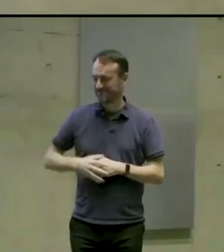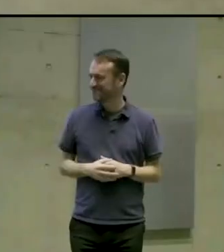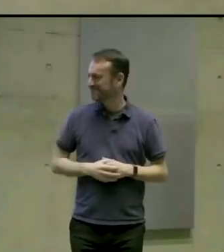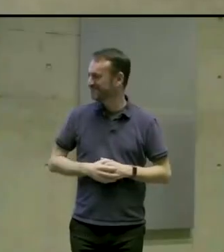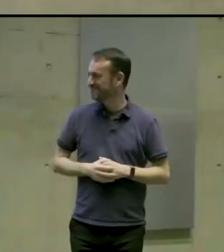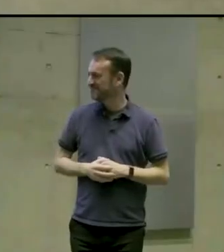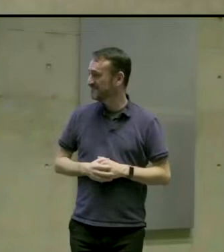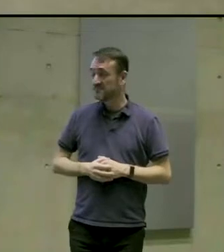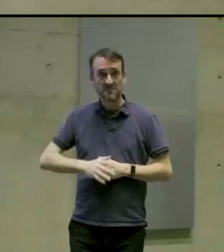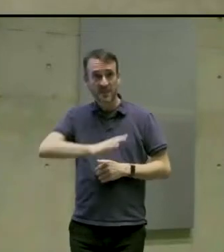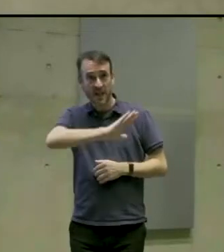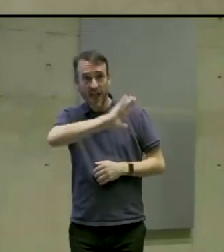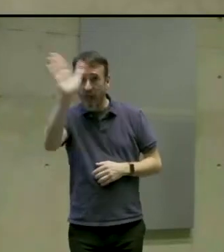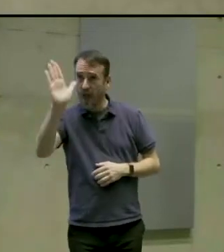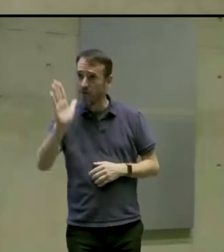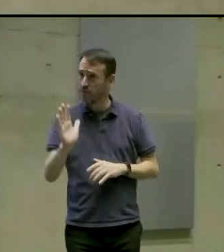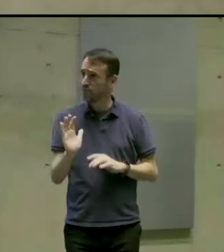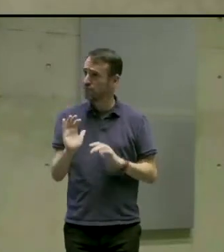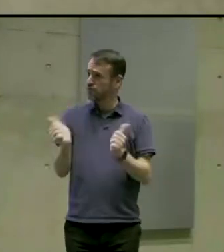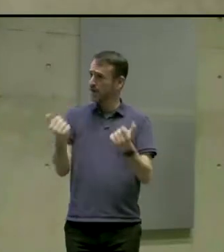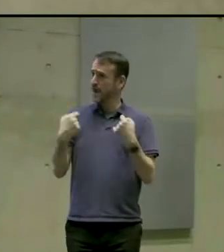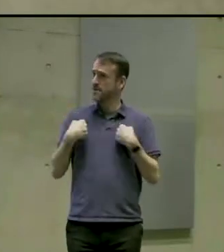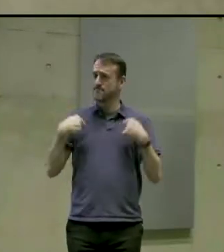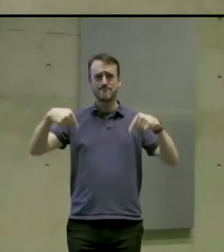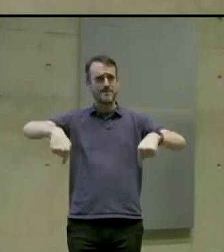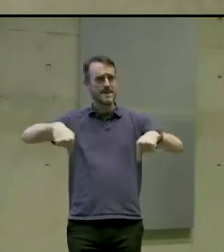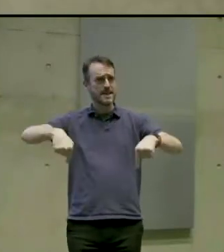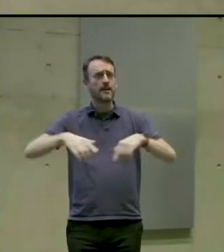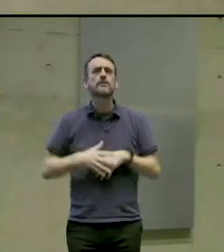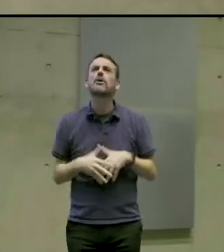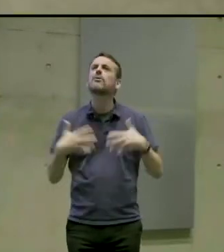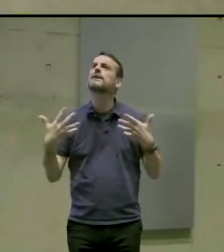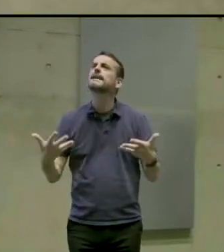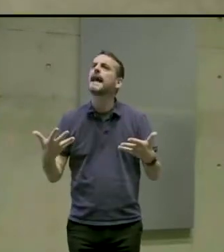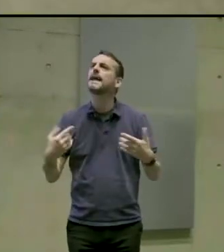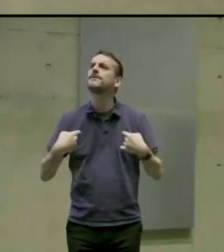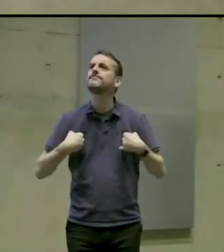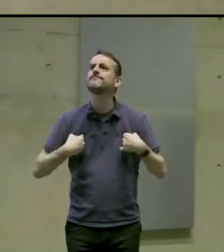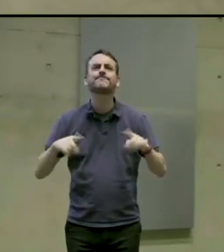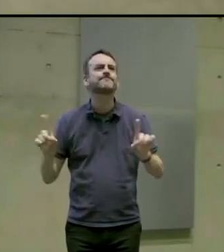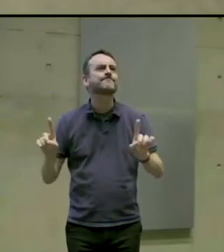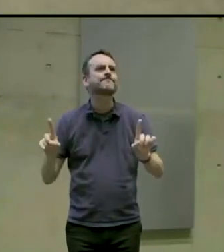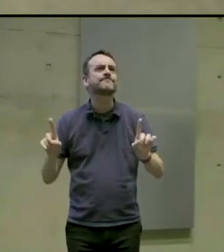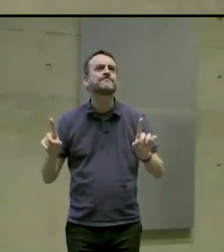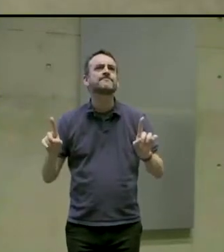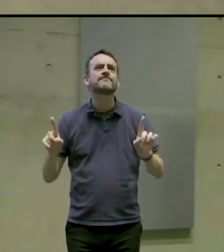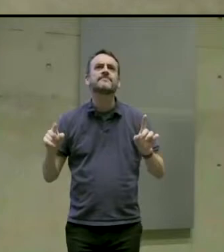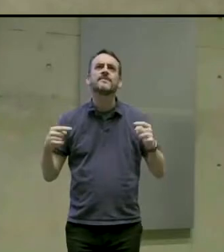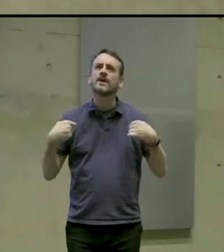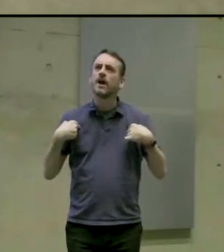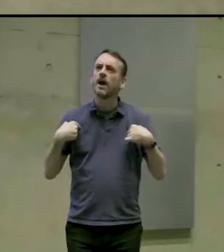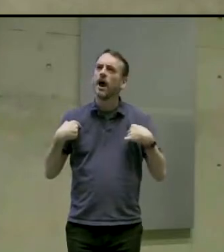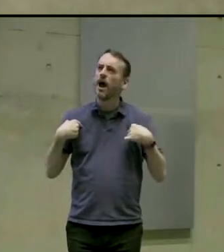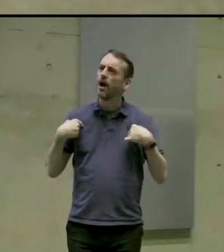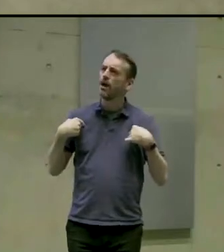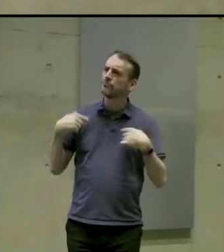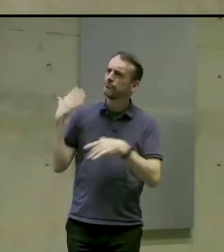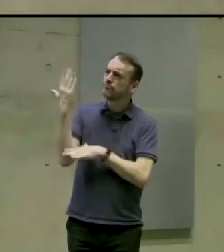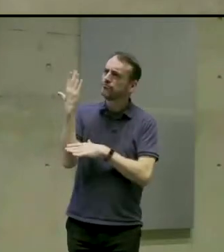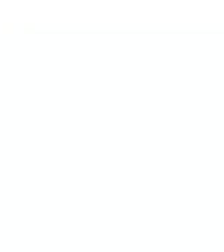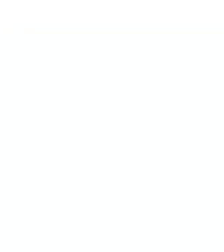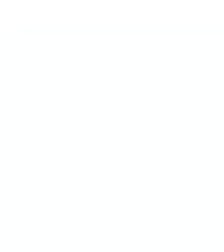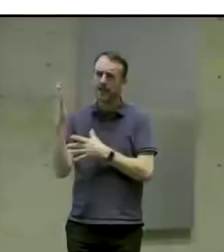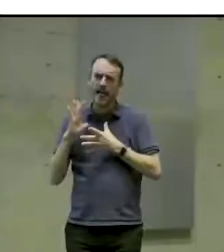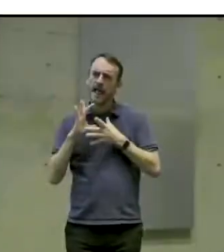Hi everyone great to be here. So today this talk is going to cover what is accessibility,